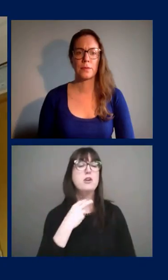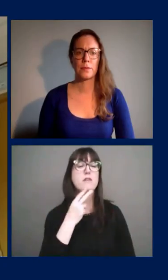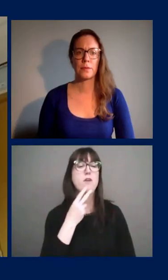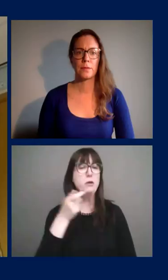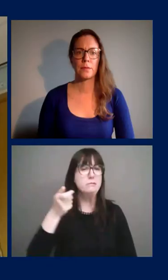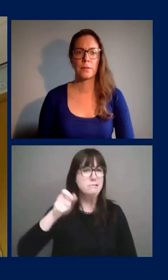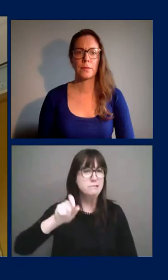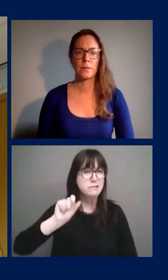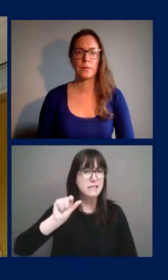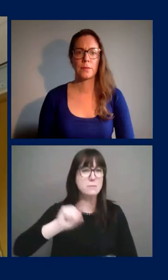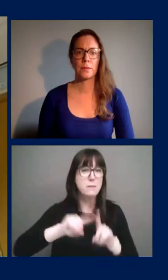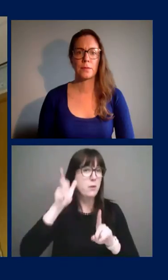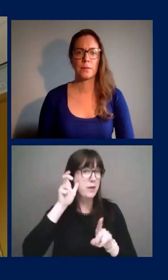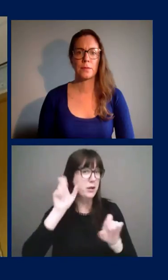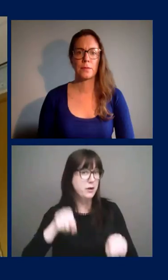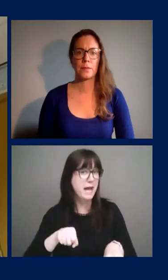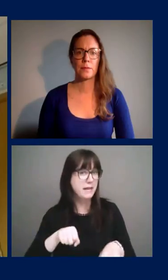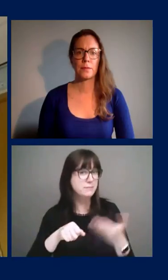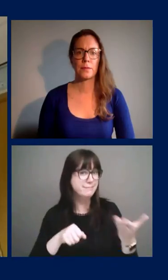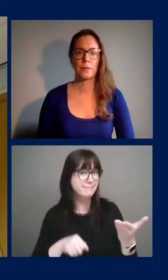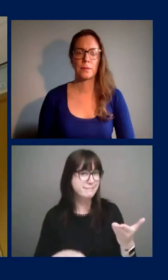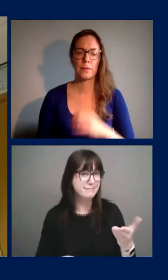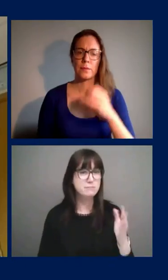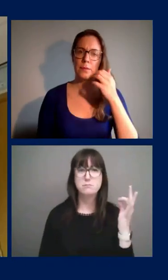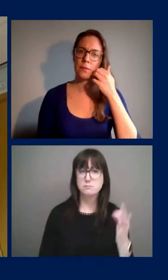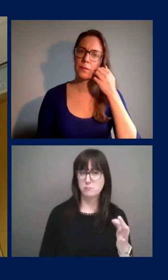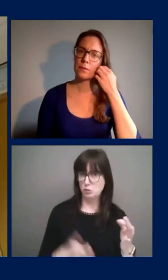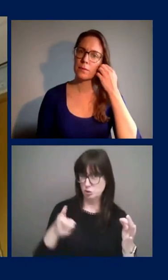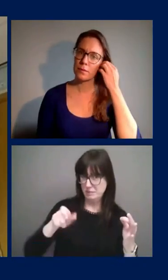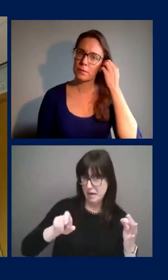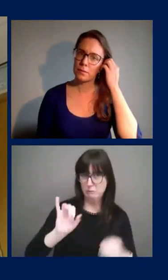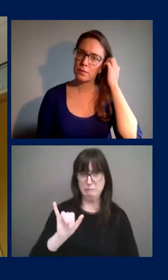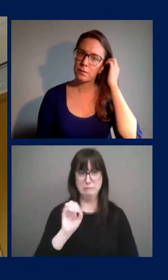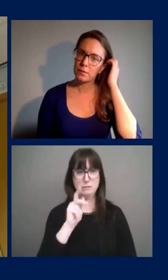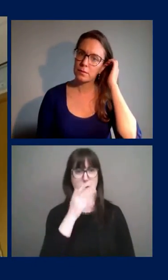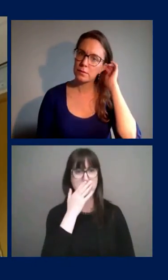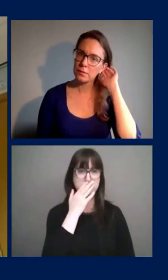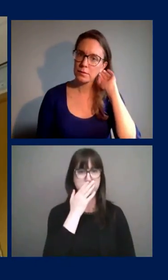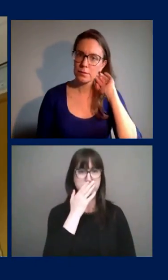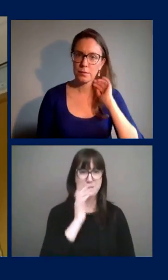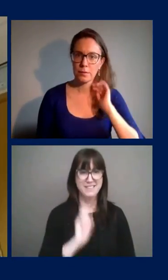your computer, but yes, we can hear you. So please go ahead. Turn it down. Okay. Just a second.